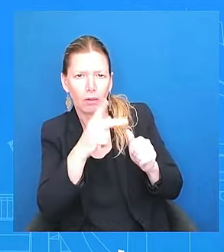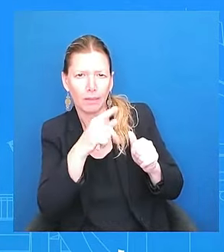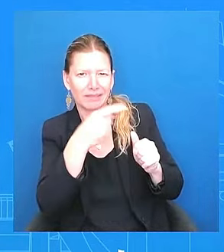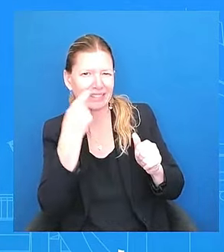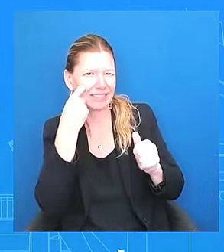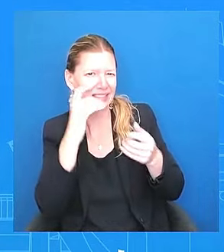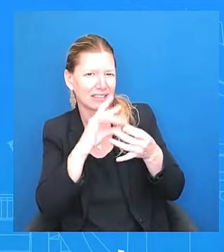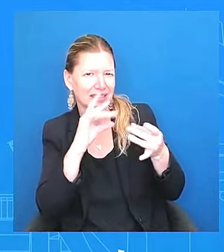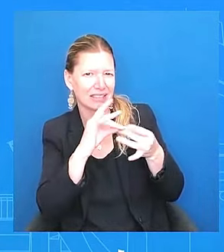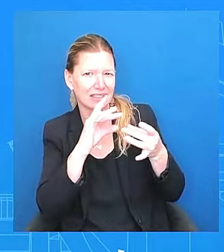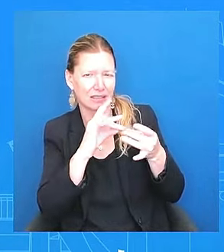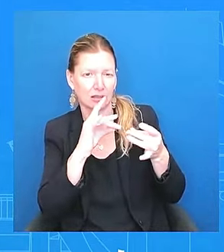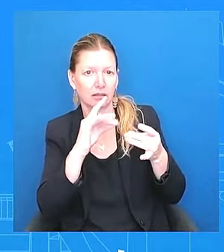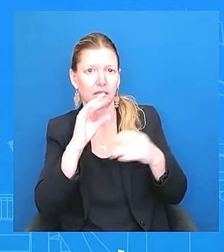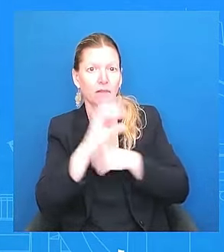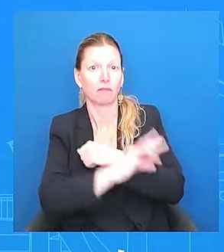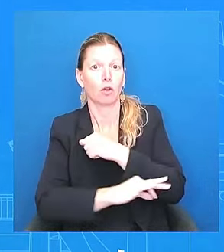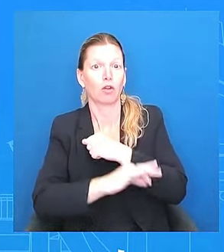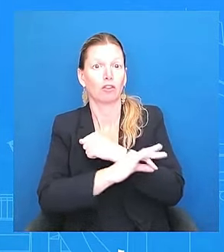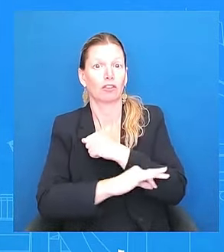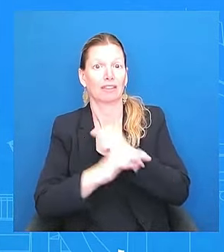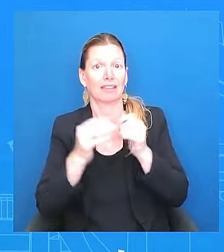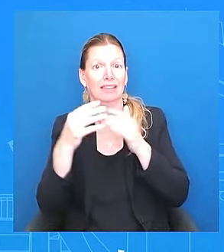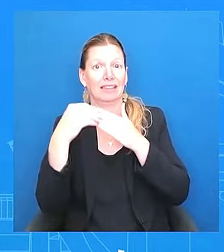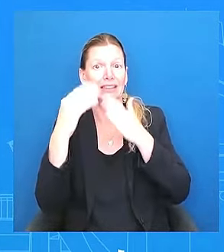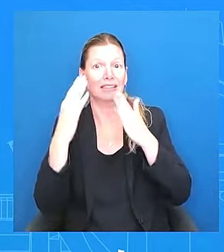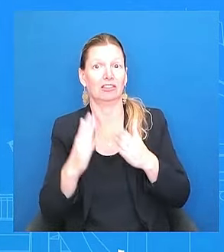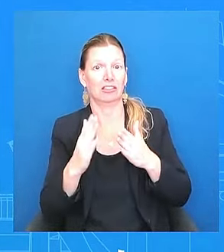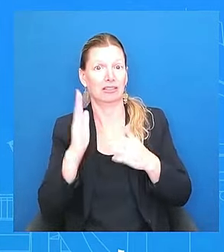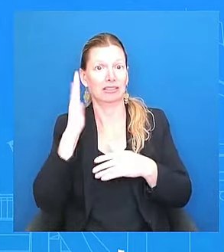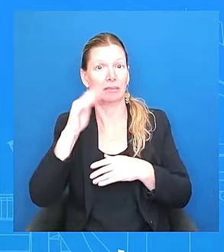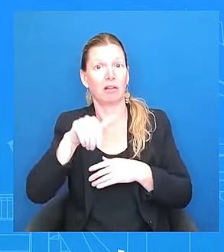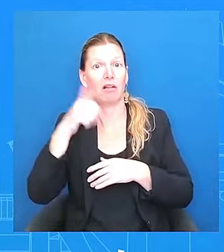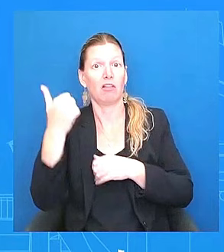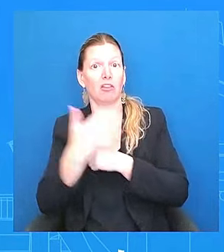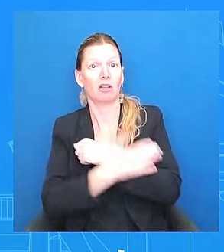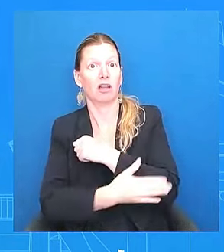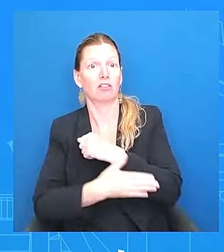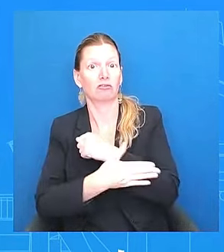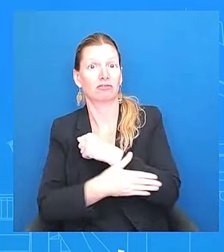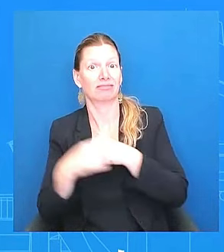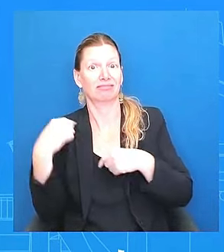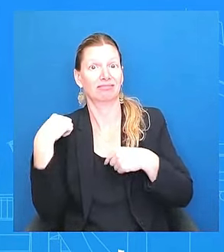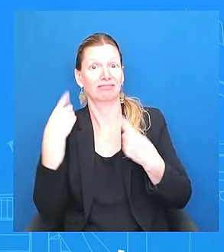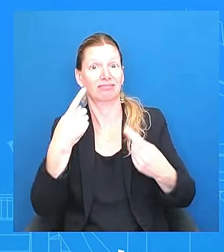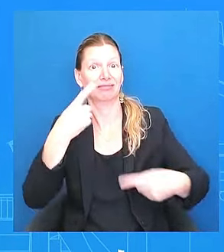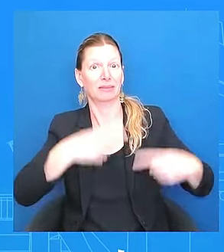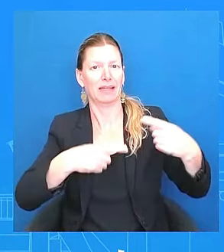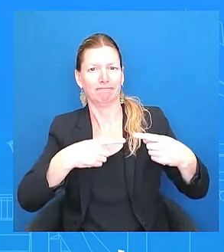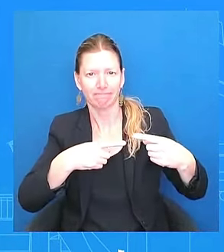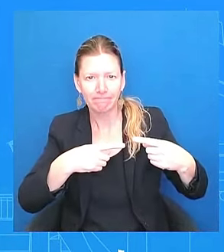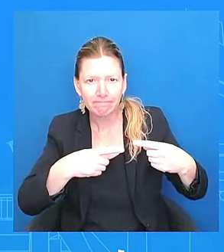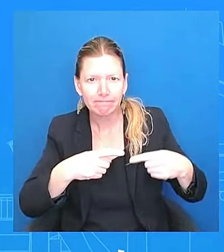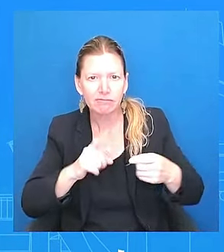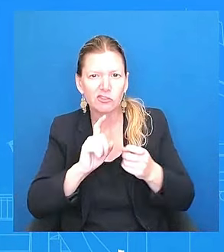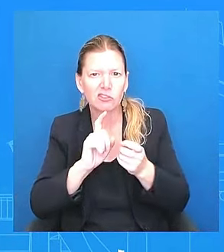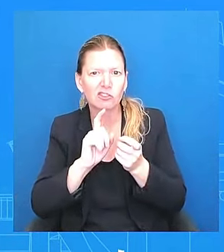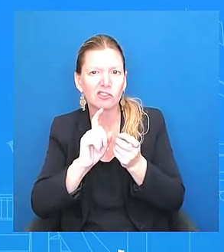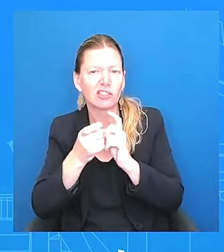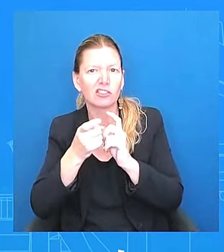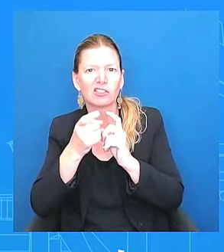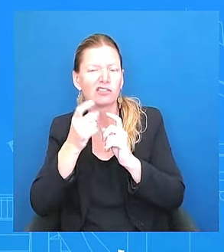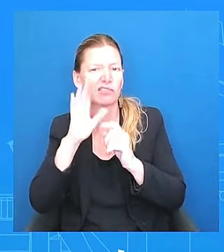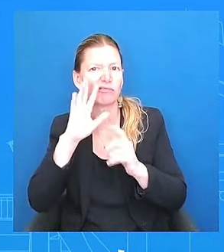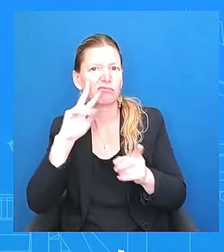perception has changed after the debate. You mean the quotes that I was that I was laying out for all of you from Chancellor? Yeah, exactly. Because